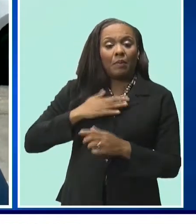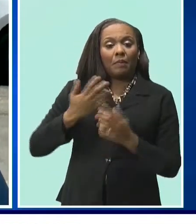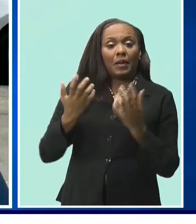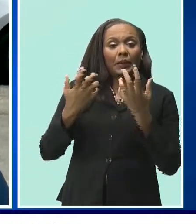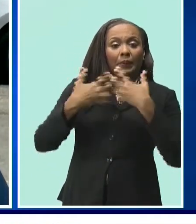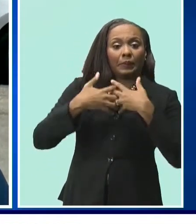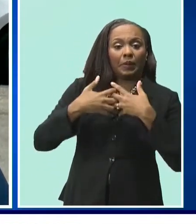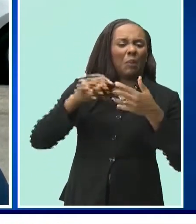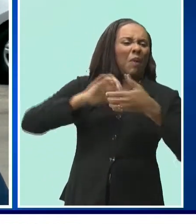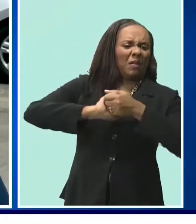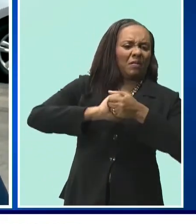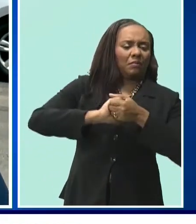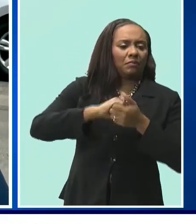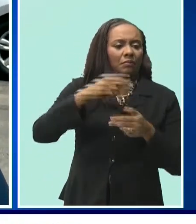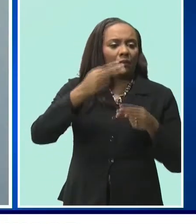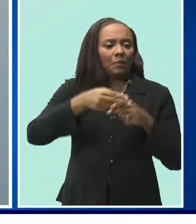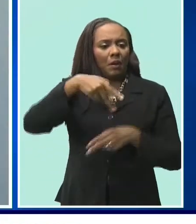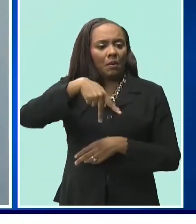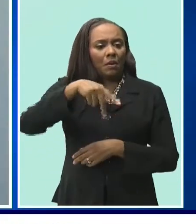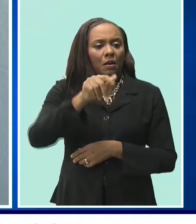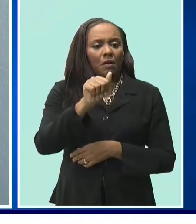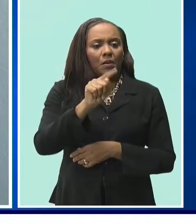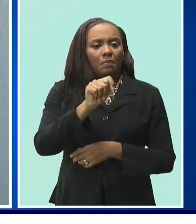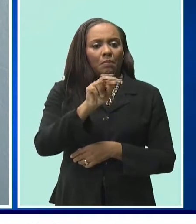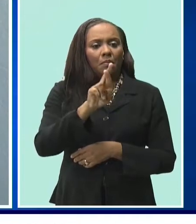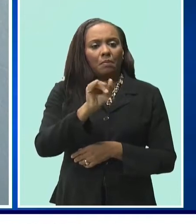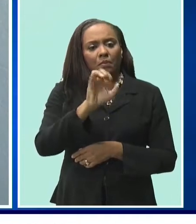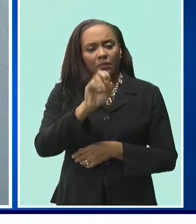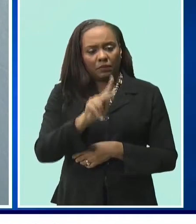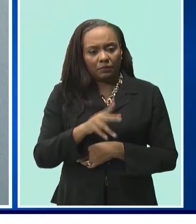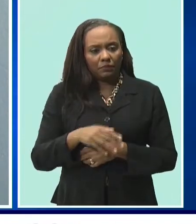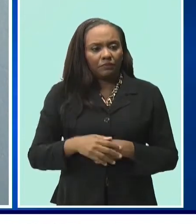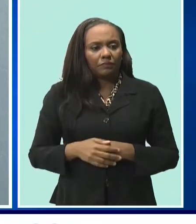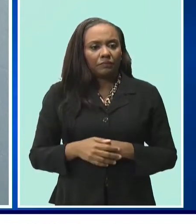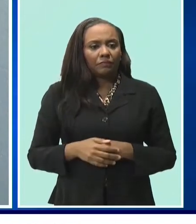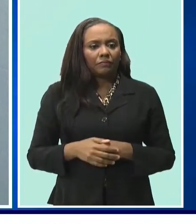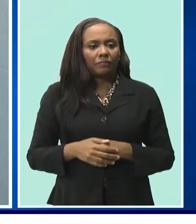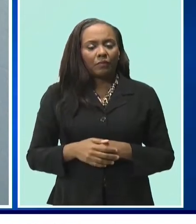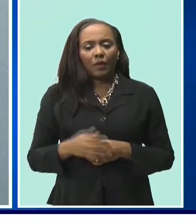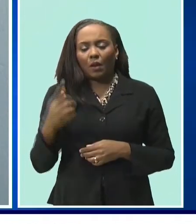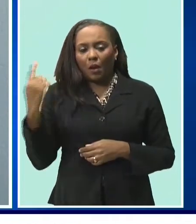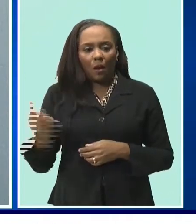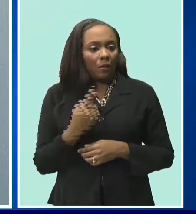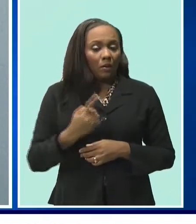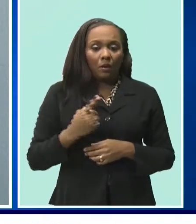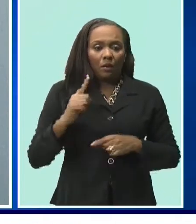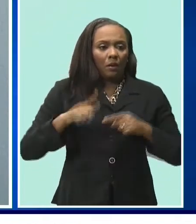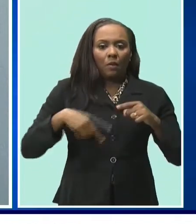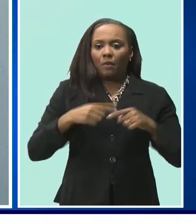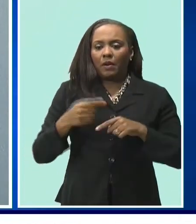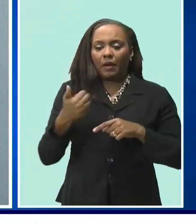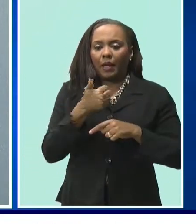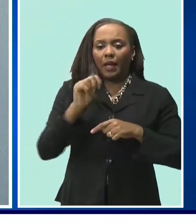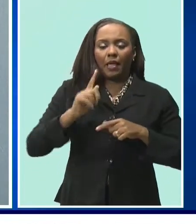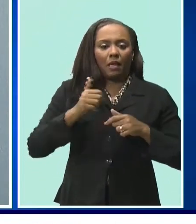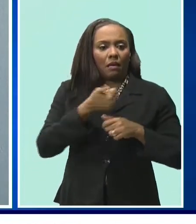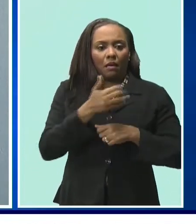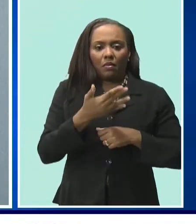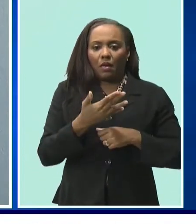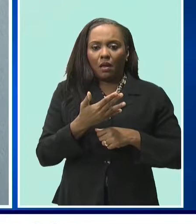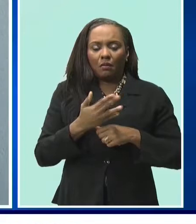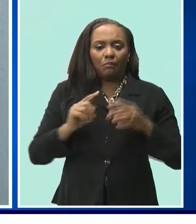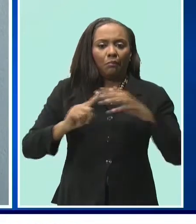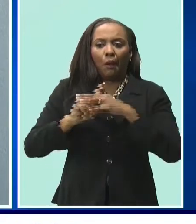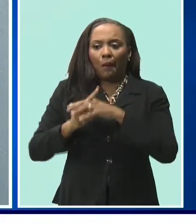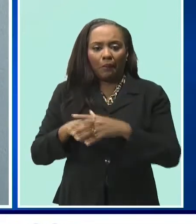You know, we are still on the front line like anybody else. We have to be up front and center when there's any thing dealing with